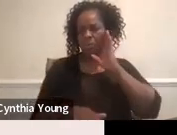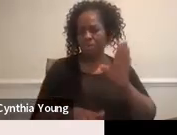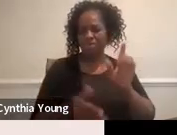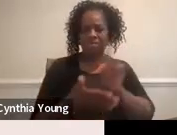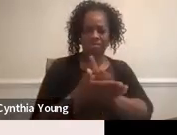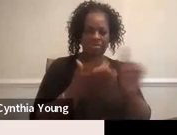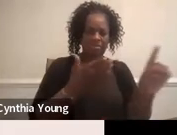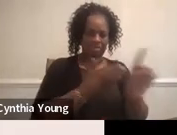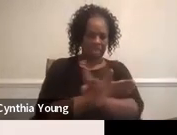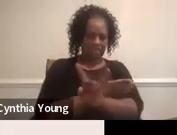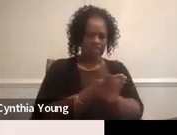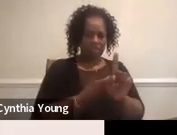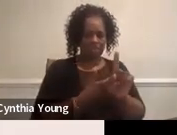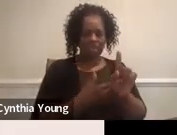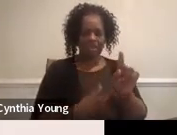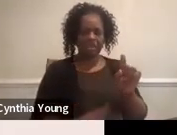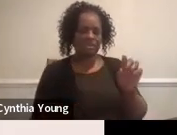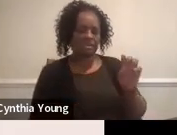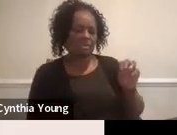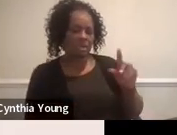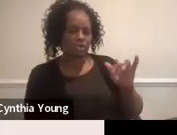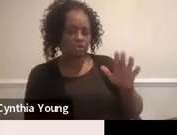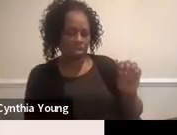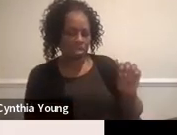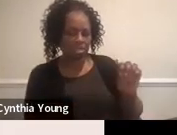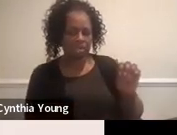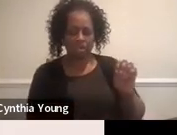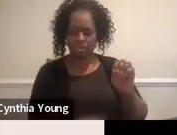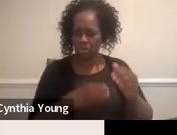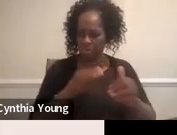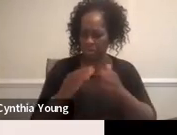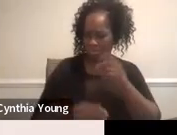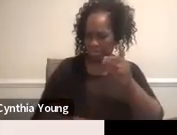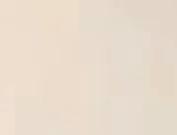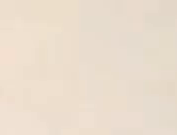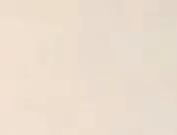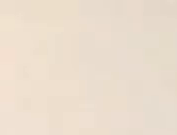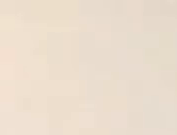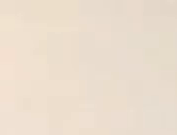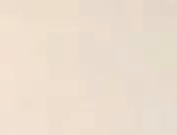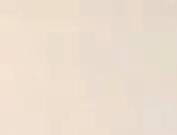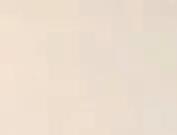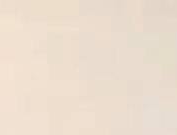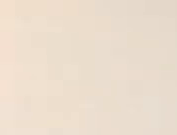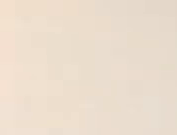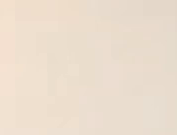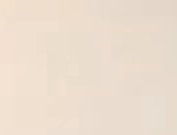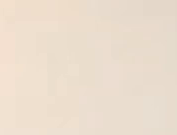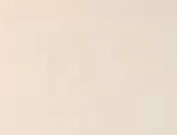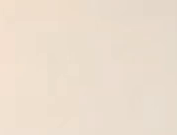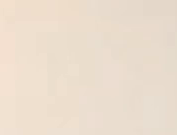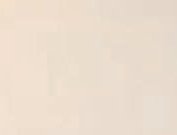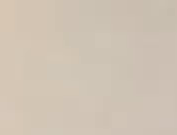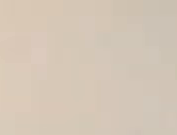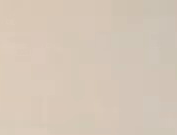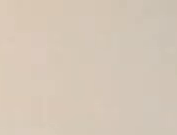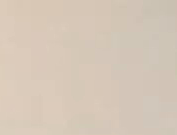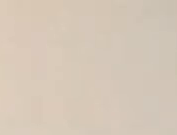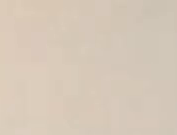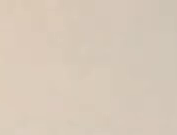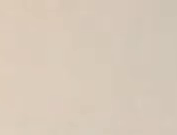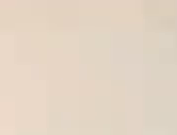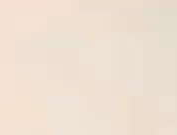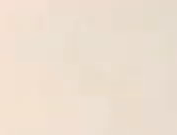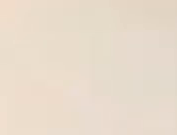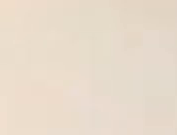modules. Okay. And you said you would send me the PowerPoint from that written notice? Yes. Okay. That would be